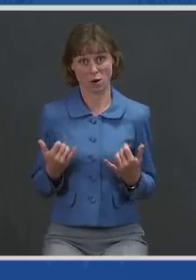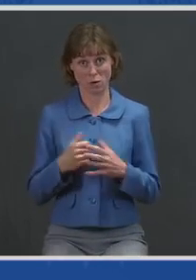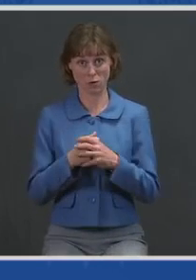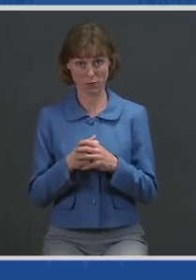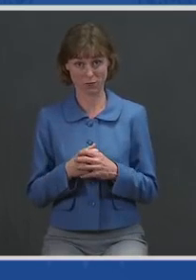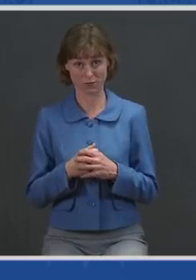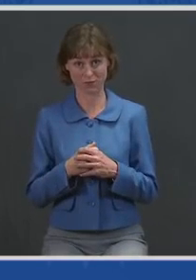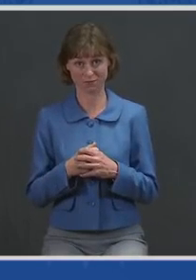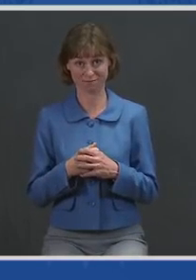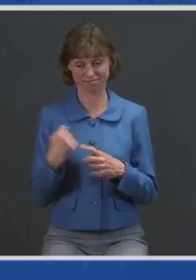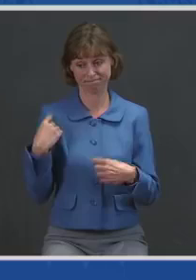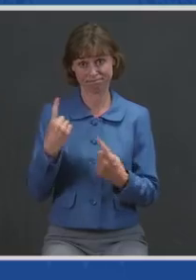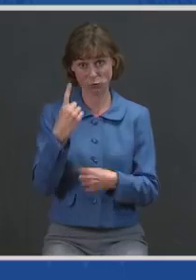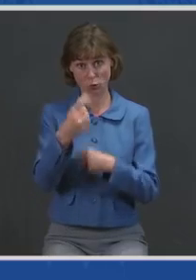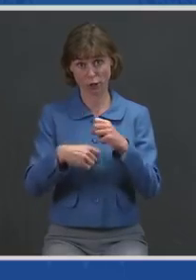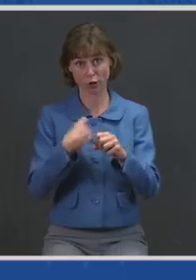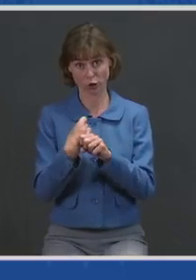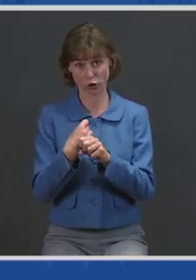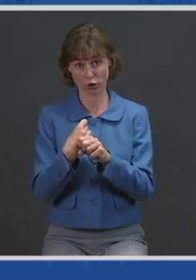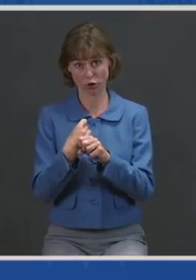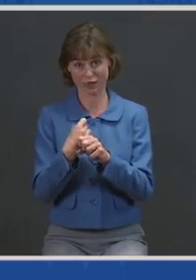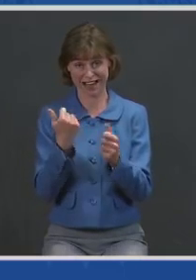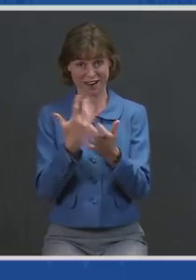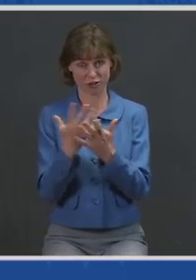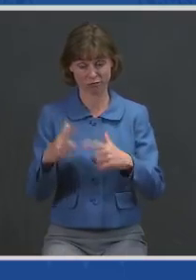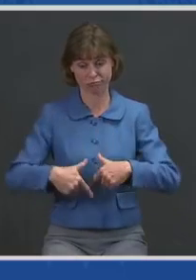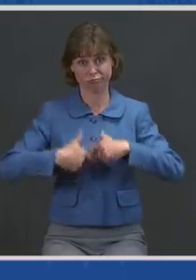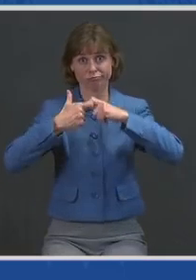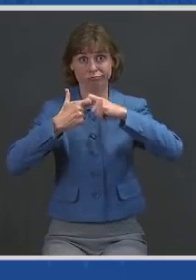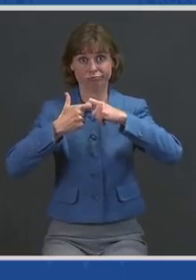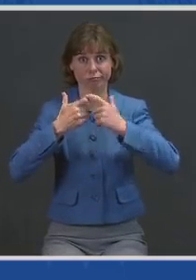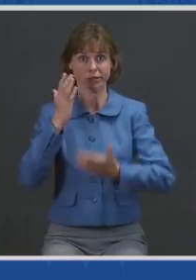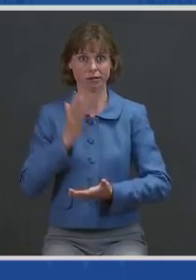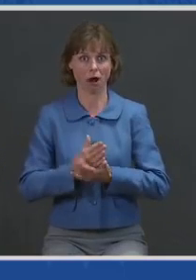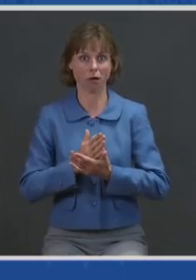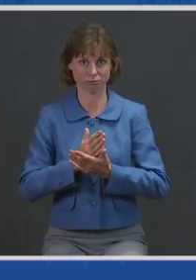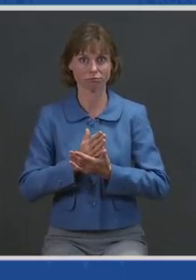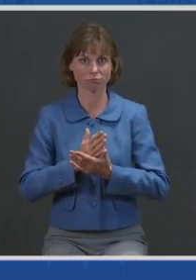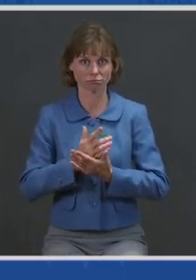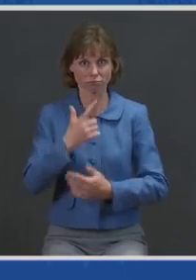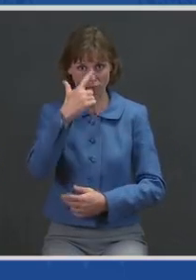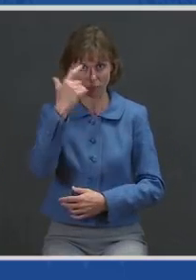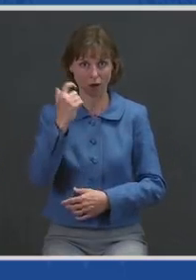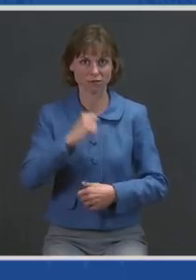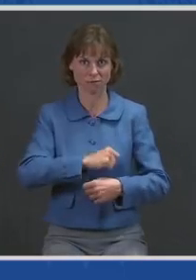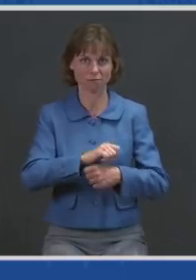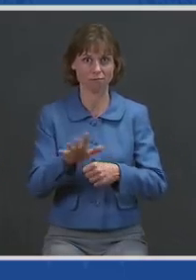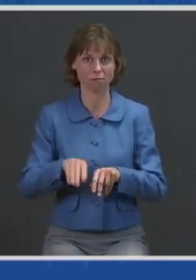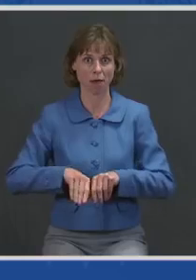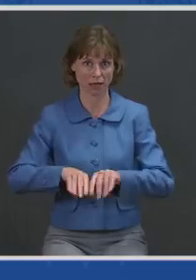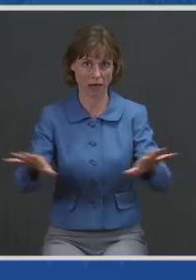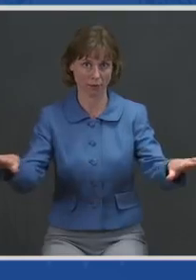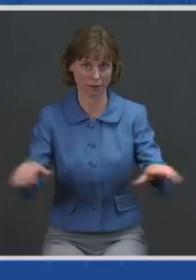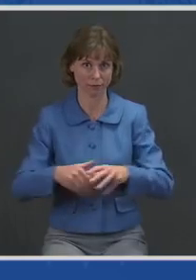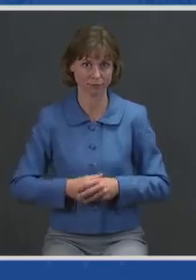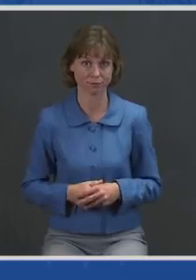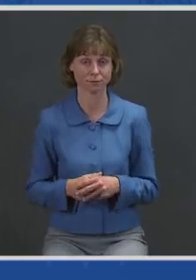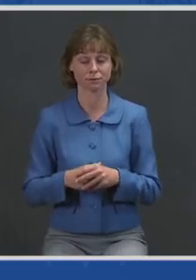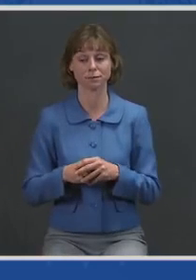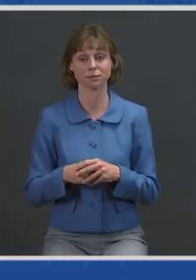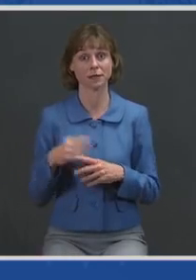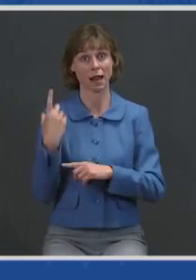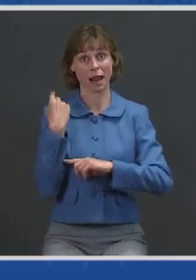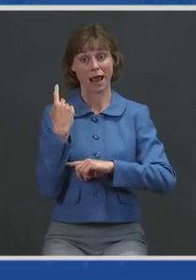year since everything stopped because of this pandemic. A year ago, we were hit with a virus